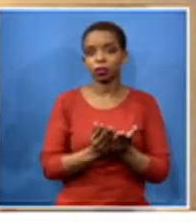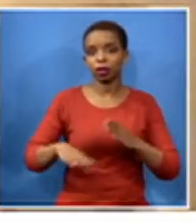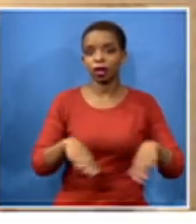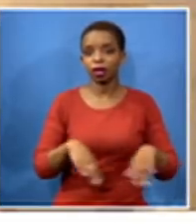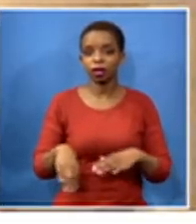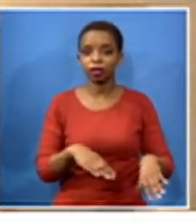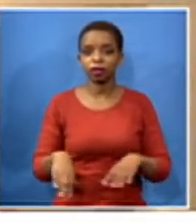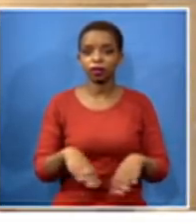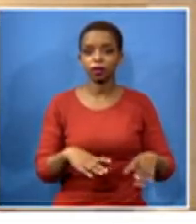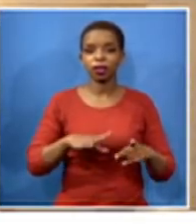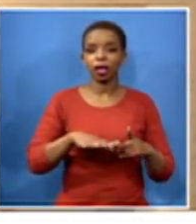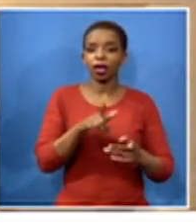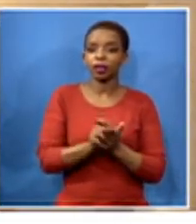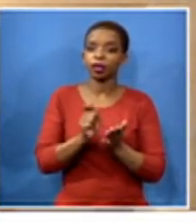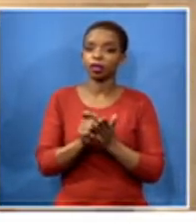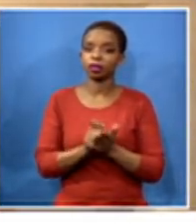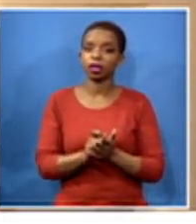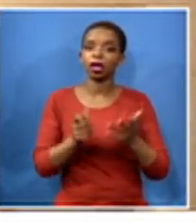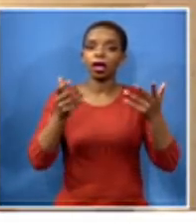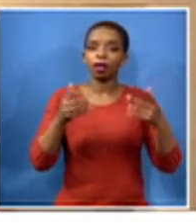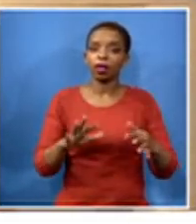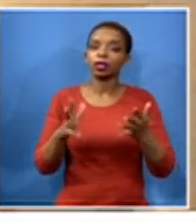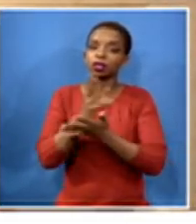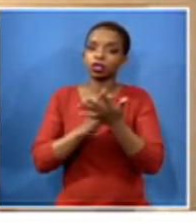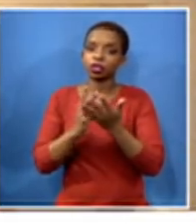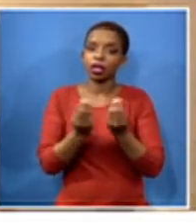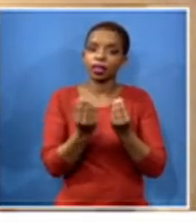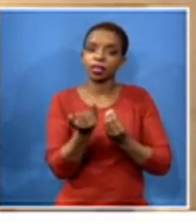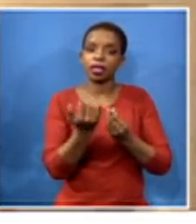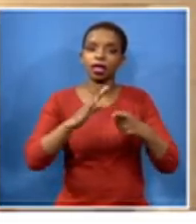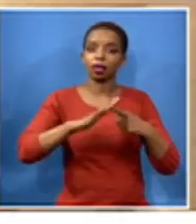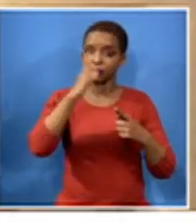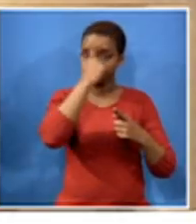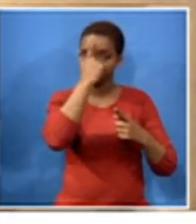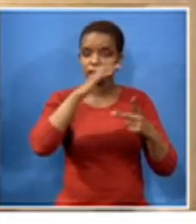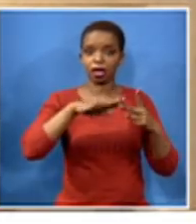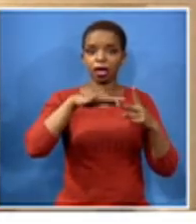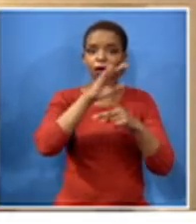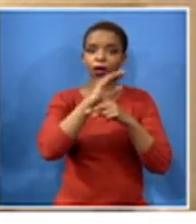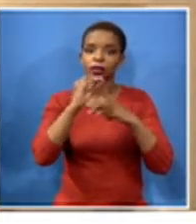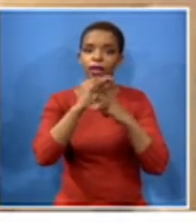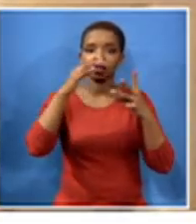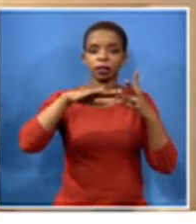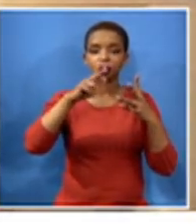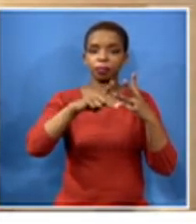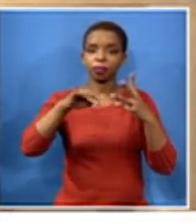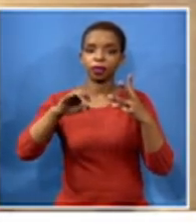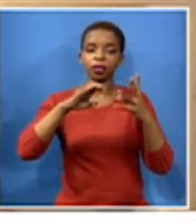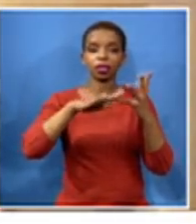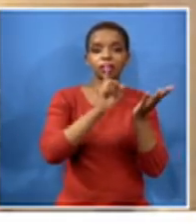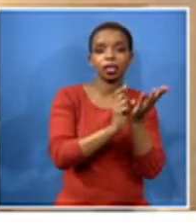and when we talk about that we talk about screening orientation sanitation